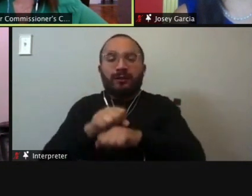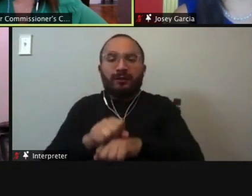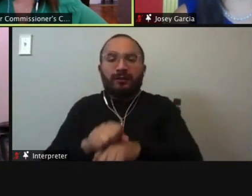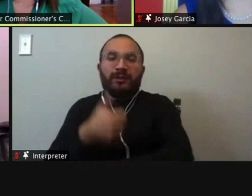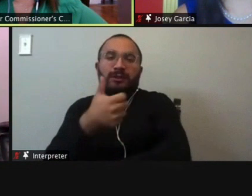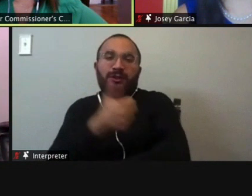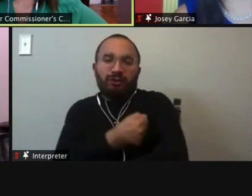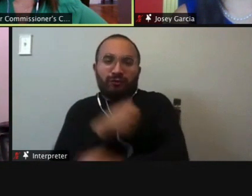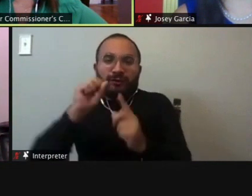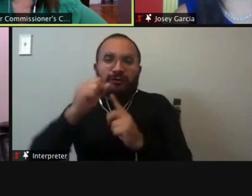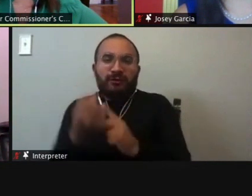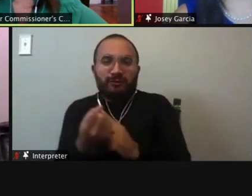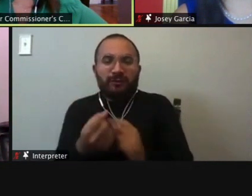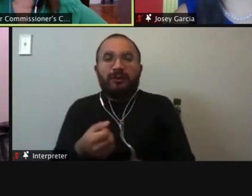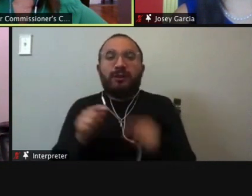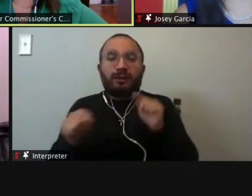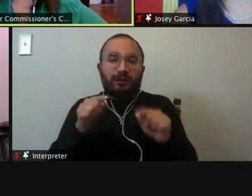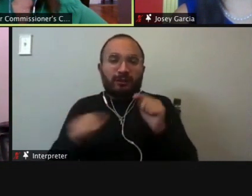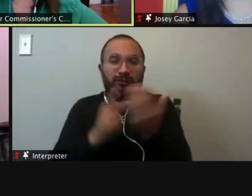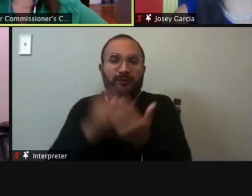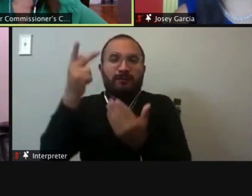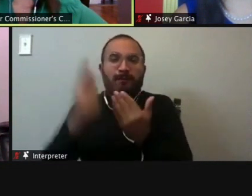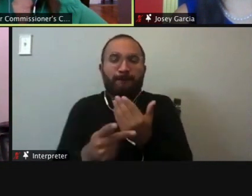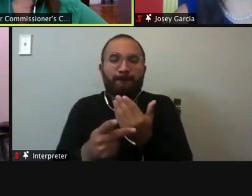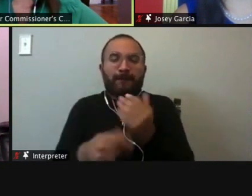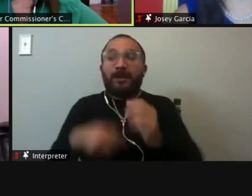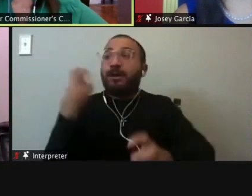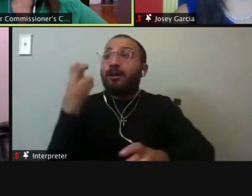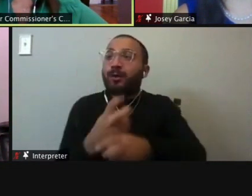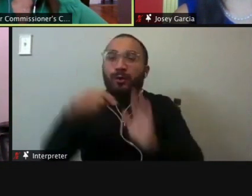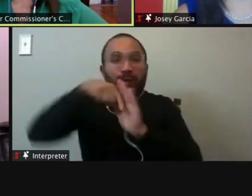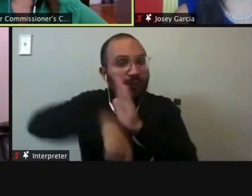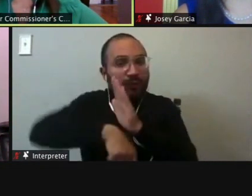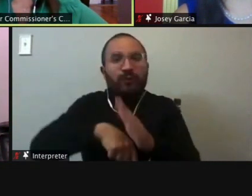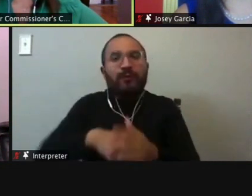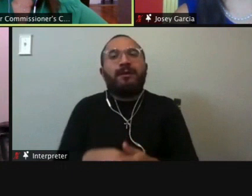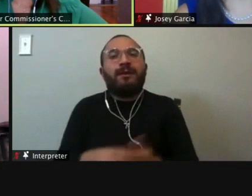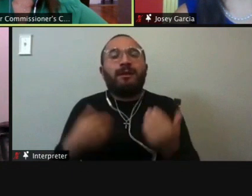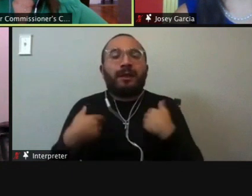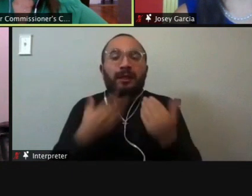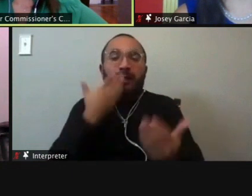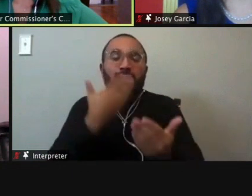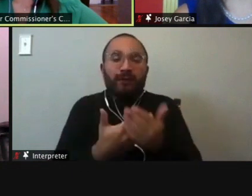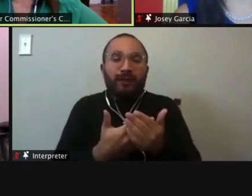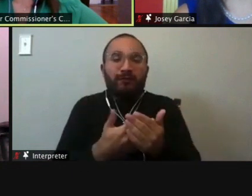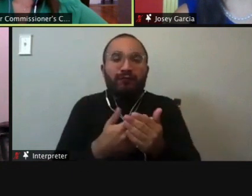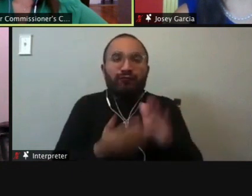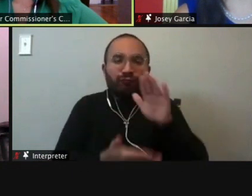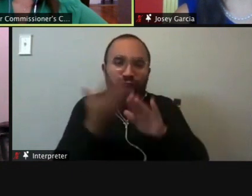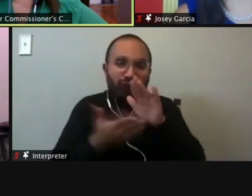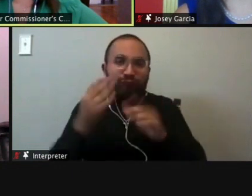issues. And that those types of programs are very intensive. And so they, they have good rates of success.